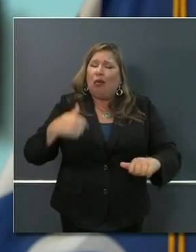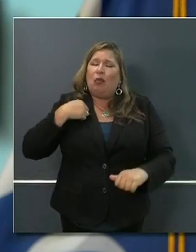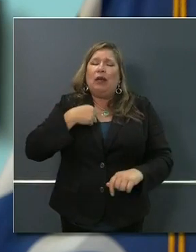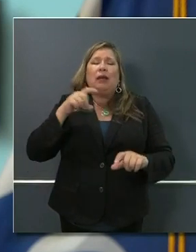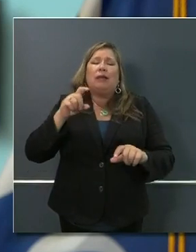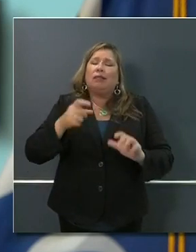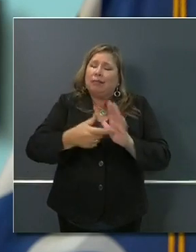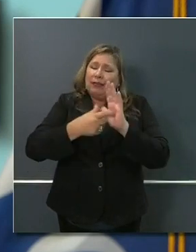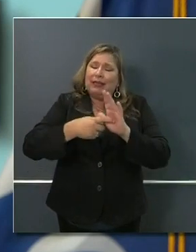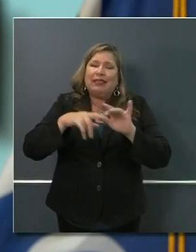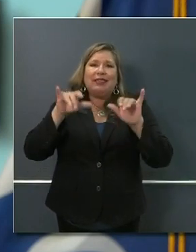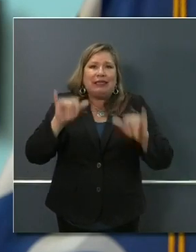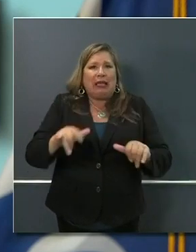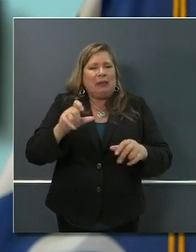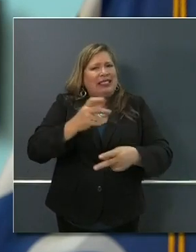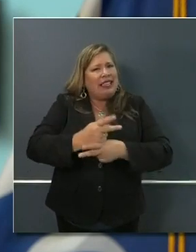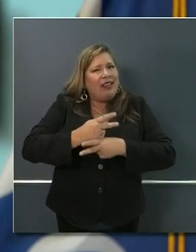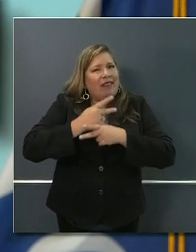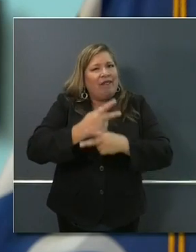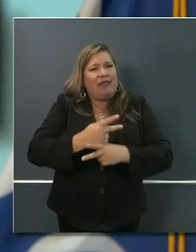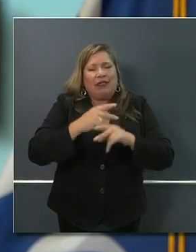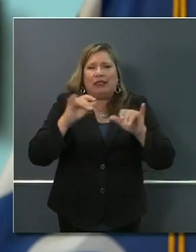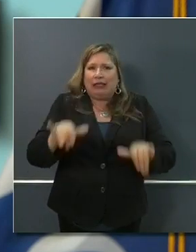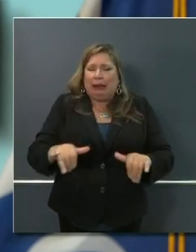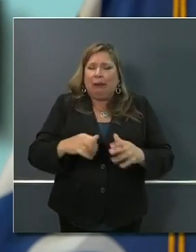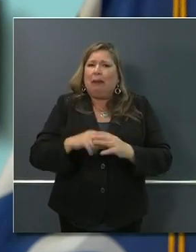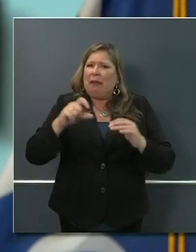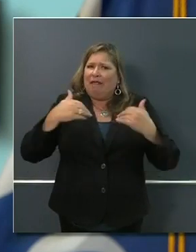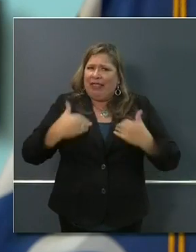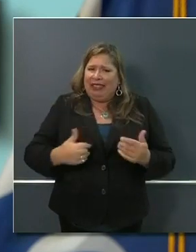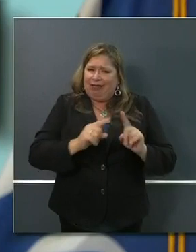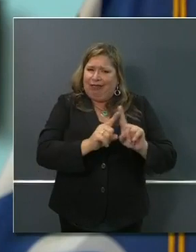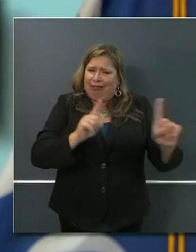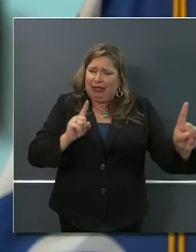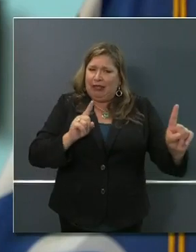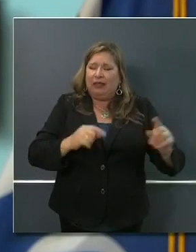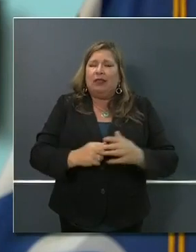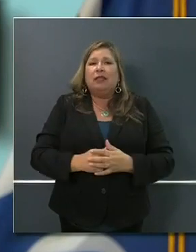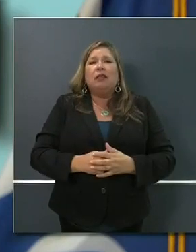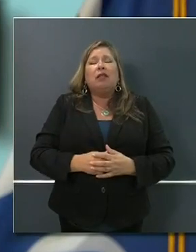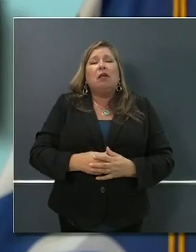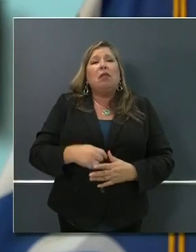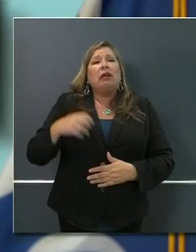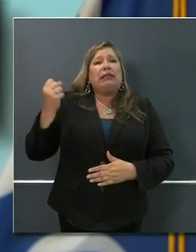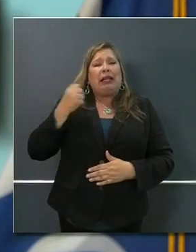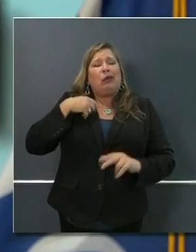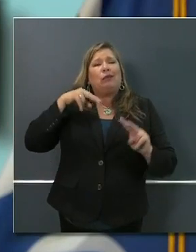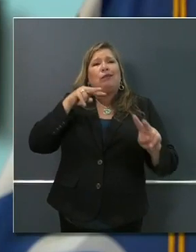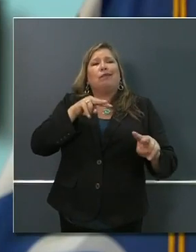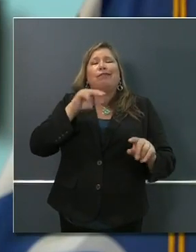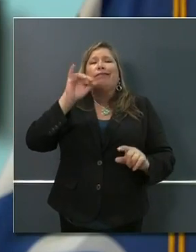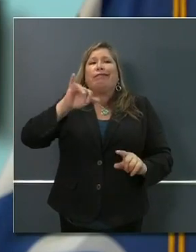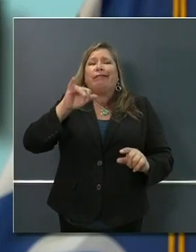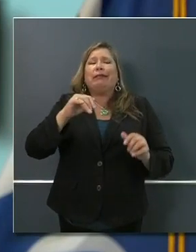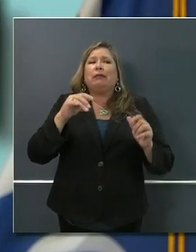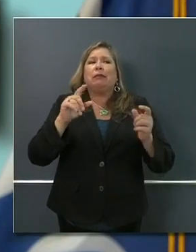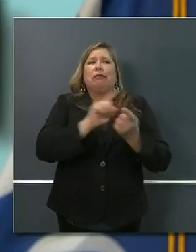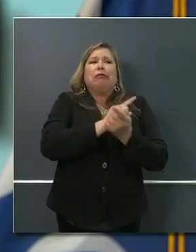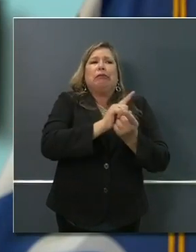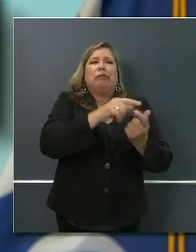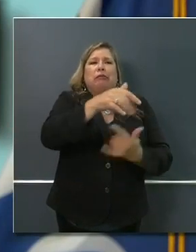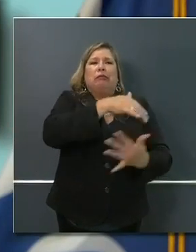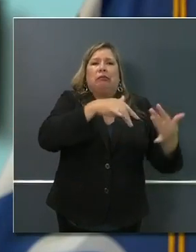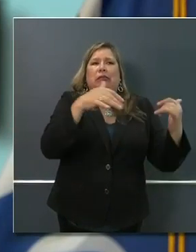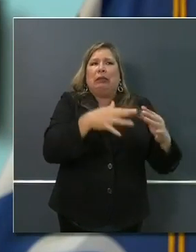those concerns were highlighted on Saturday in particular, a less so on Sunday. I started Monday, the press conference,